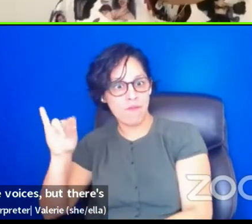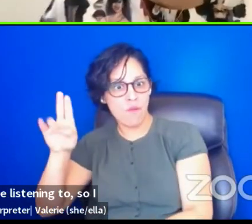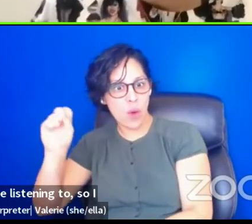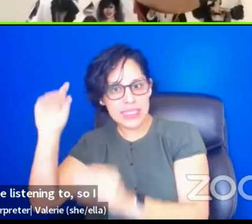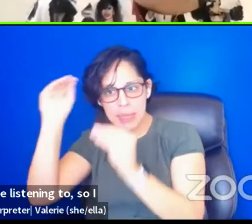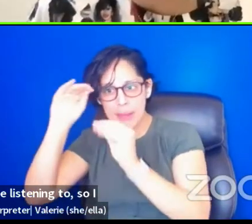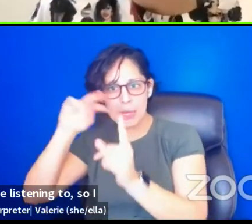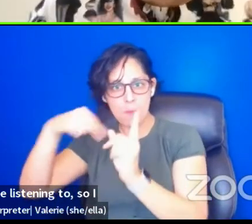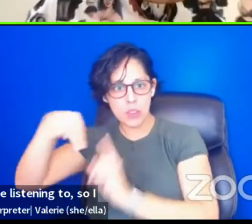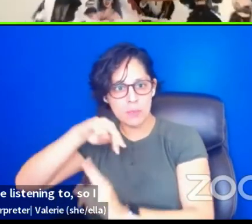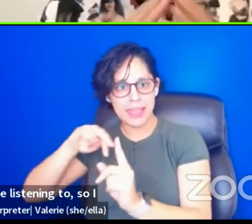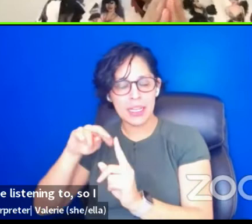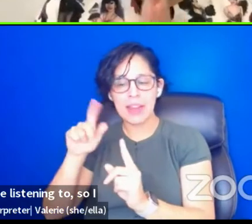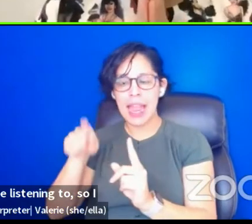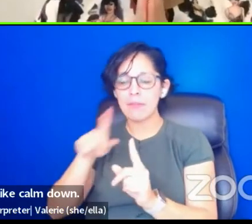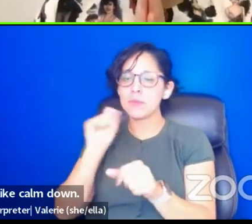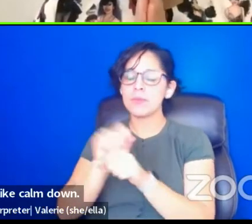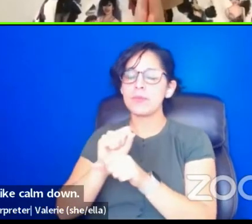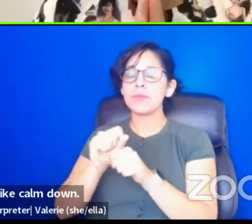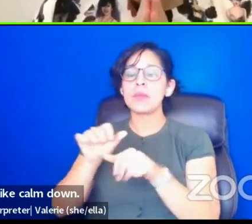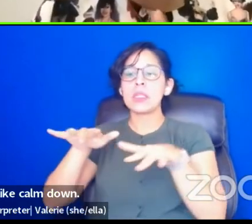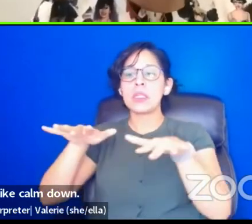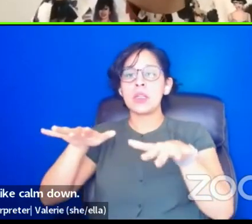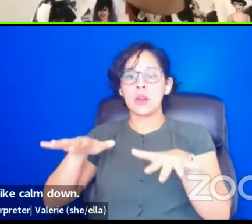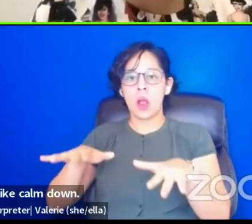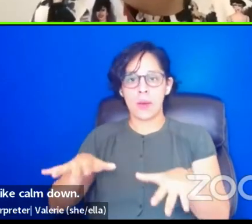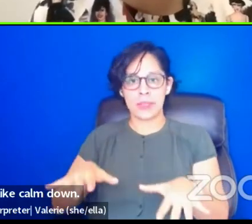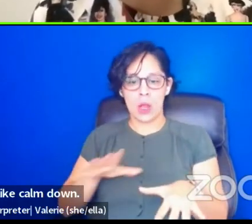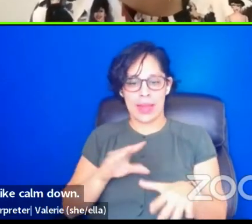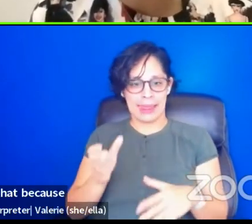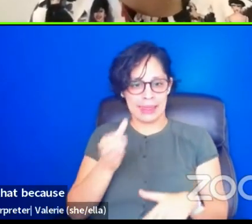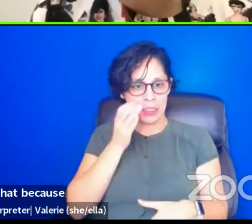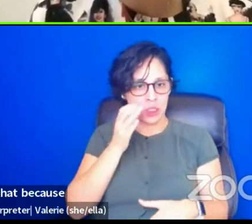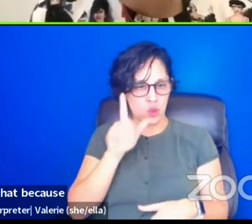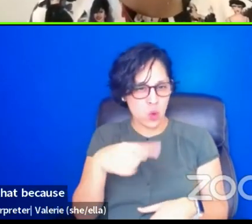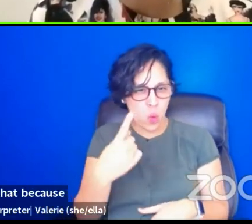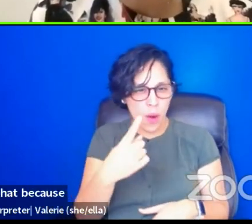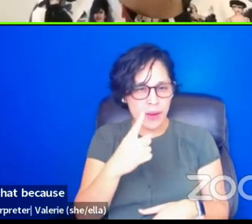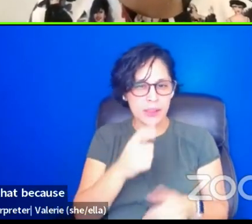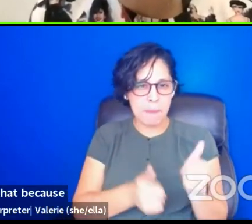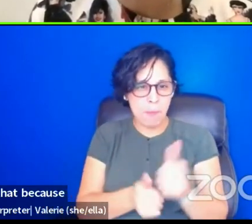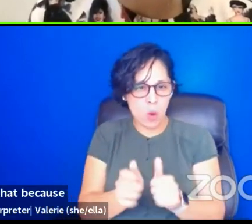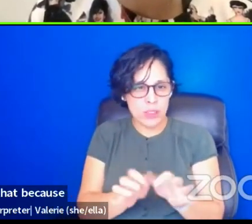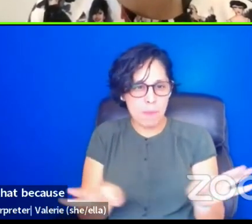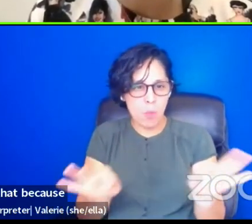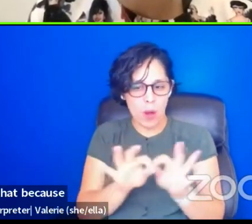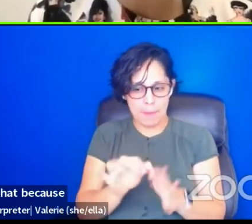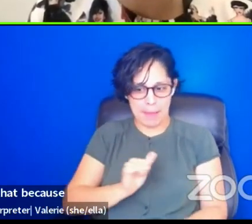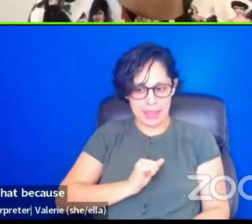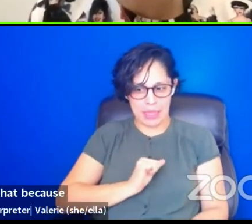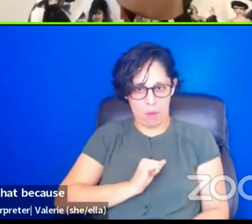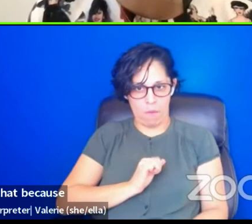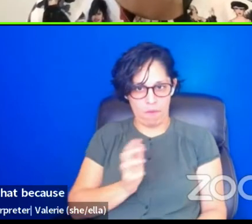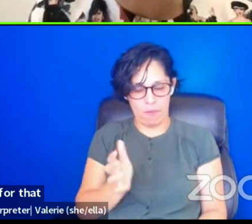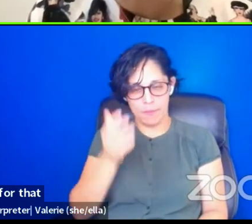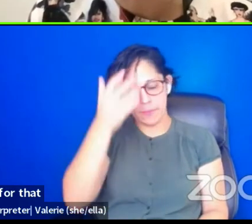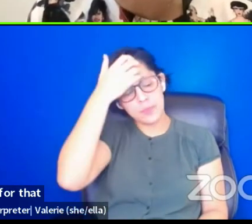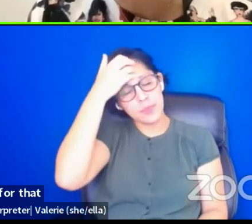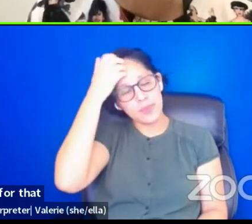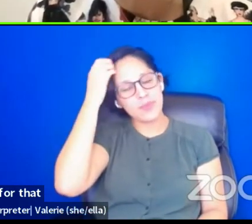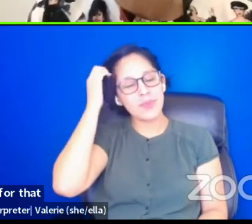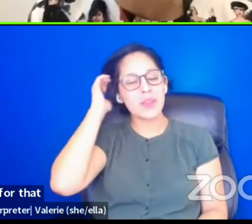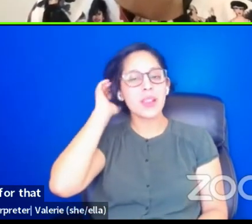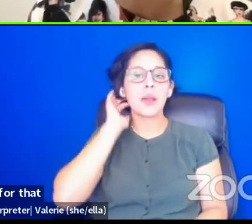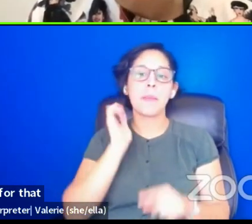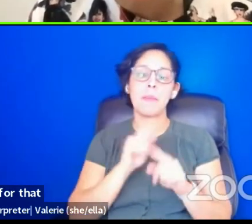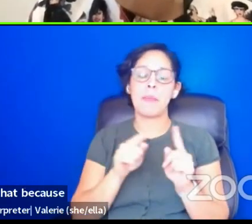down. But I just, I, I, I thank you for that because we, we run